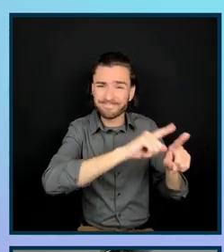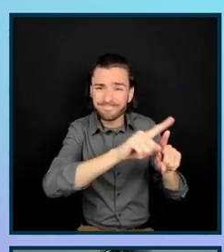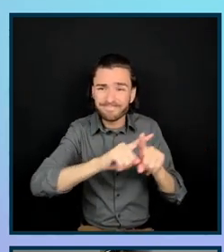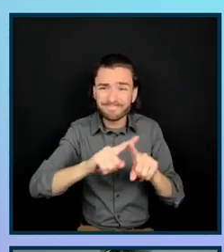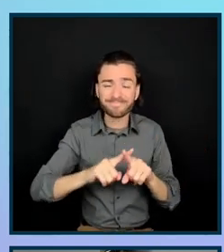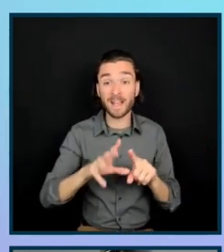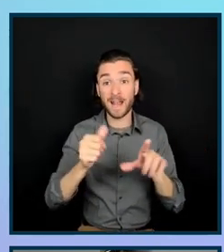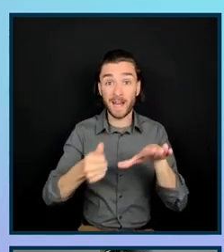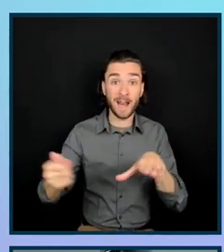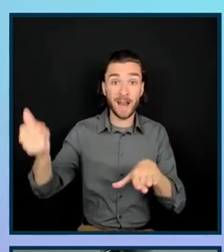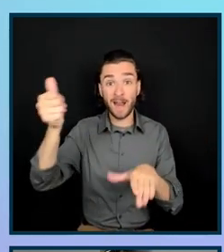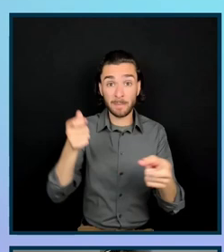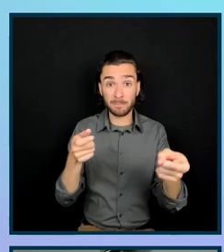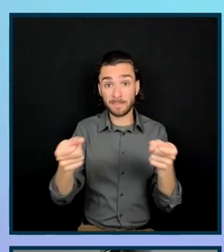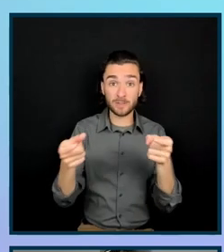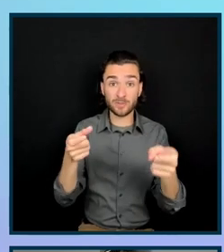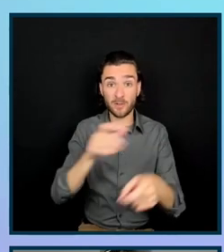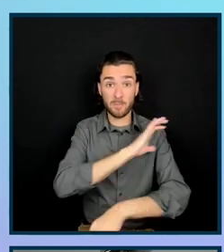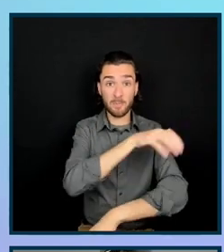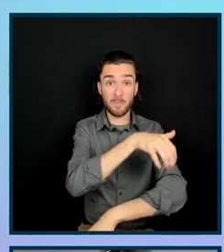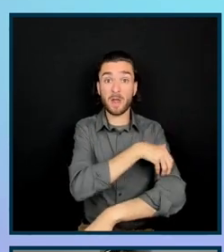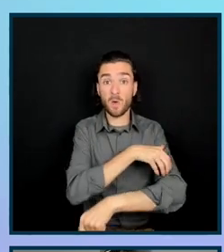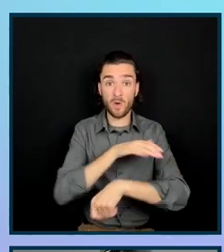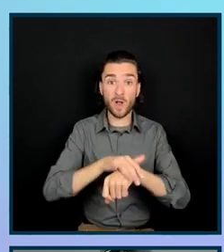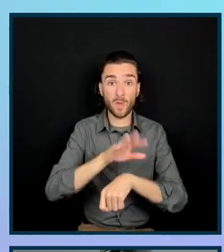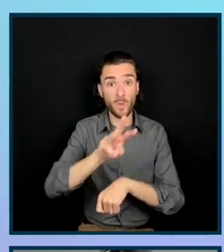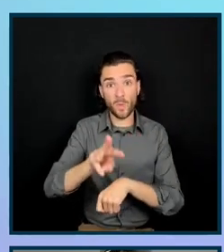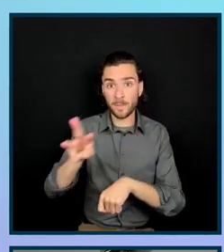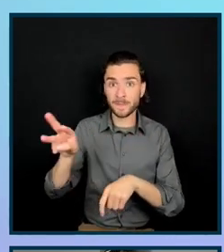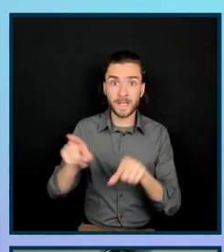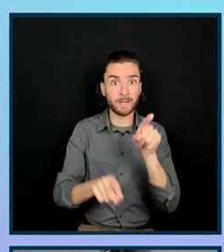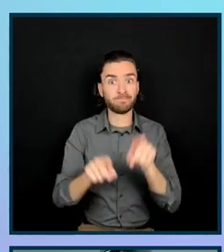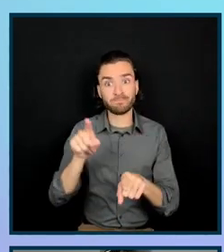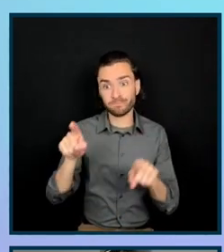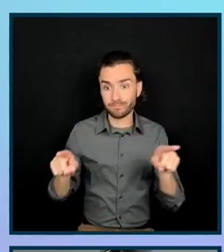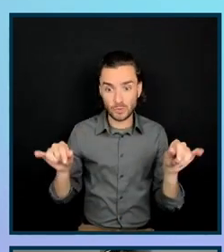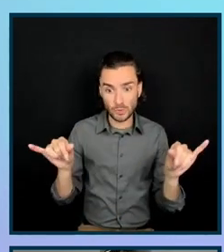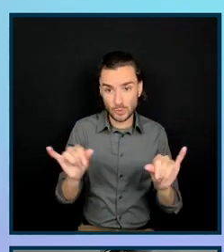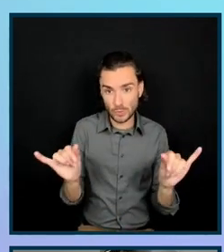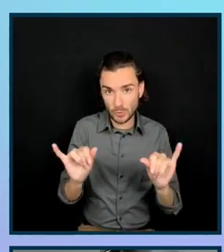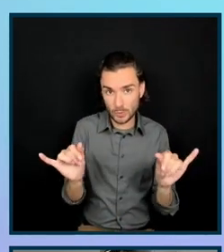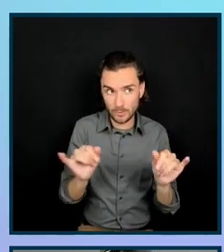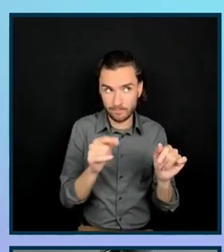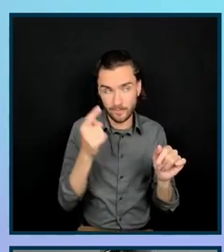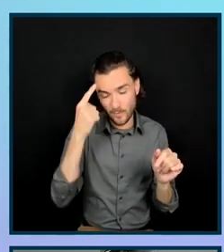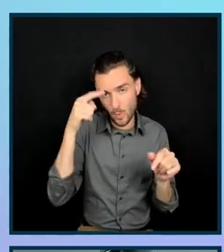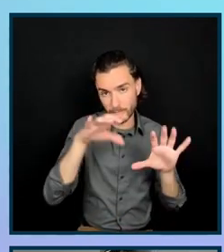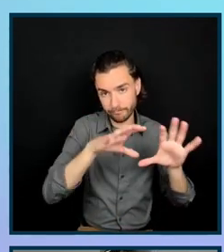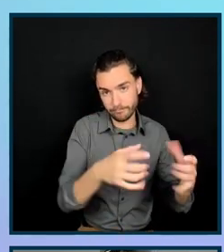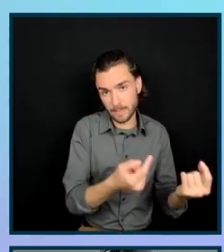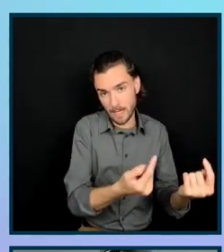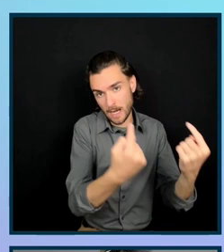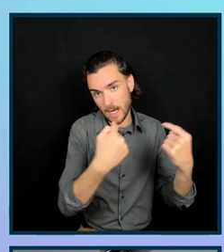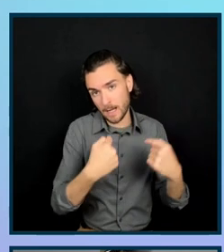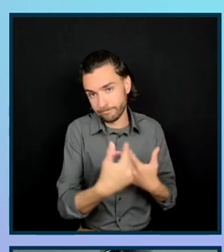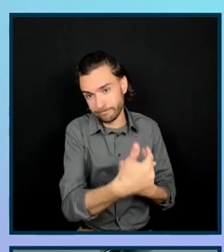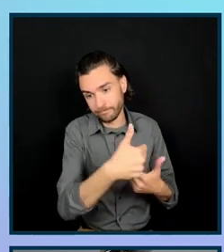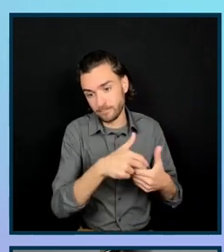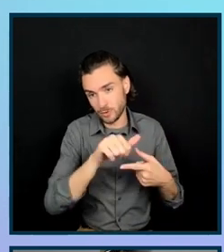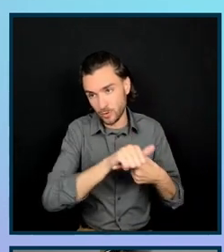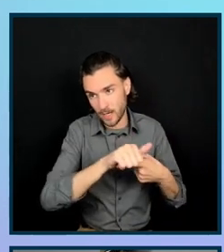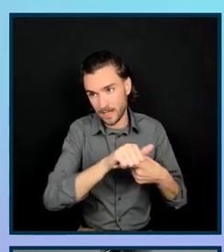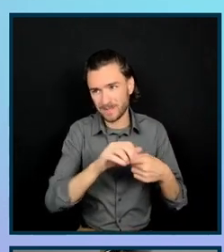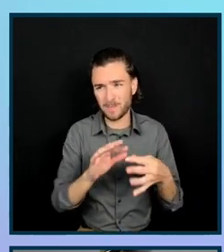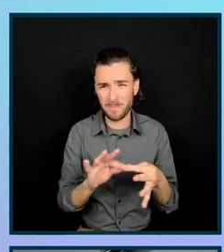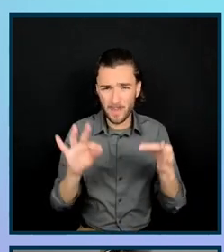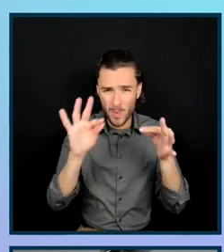of administrative power across the site of those who would be attending our training. So we wanted to make sure that they had the tools